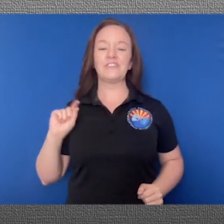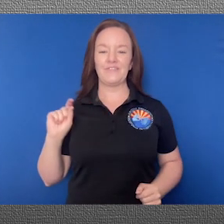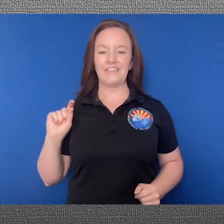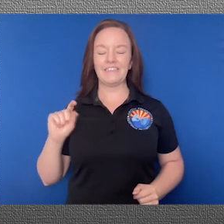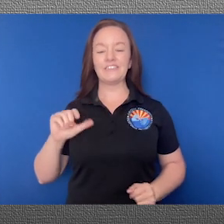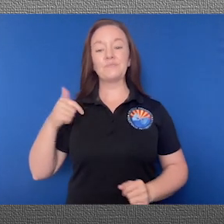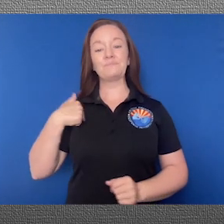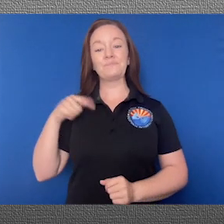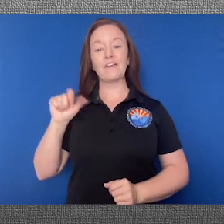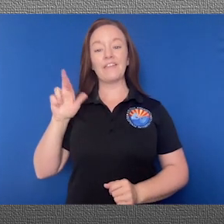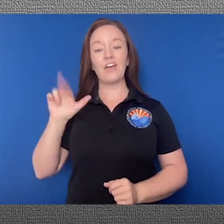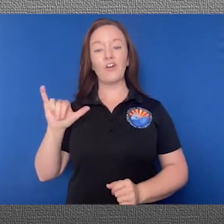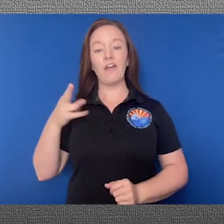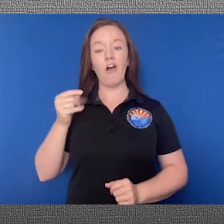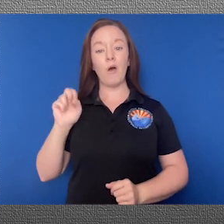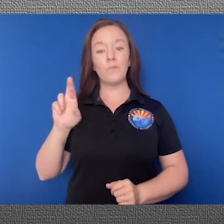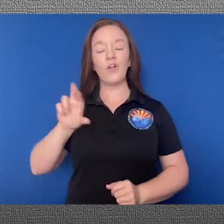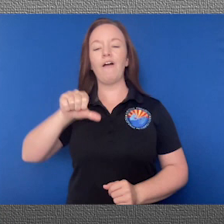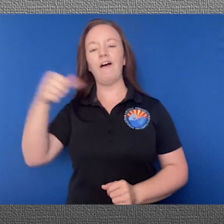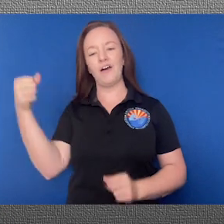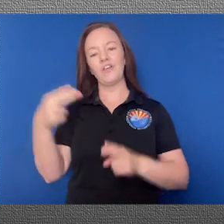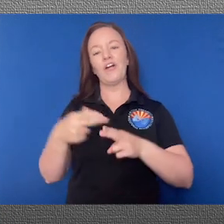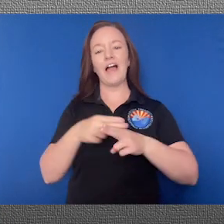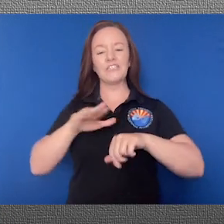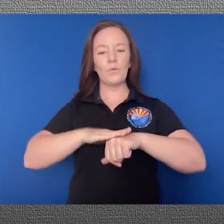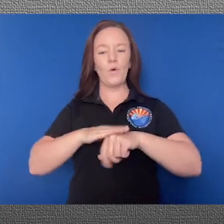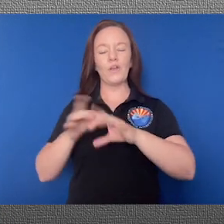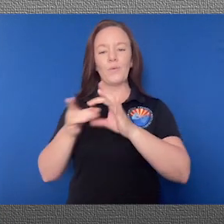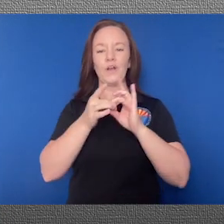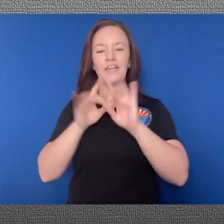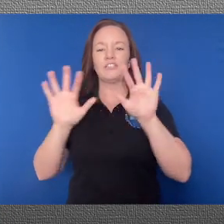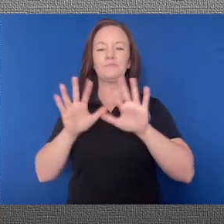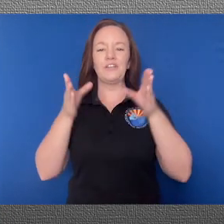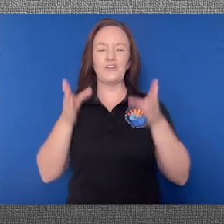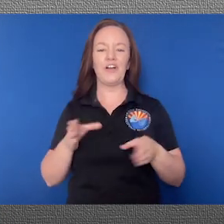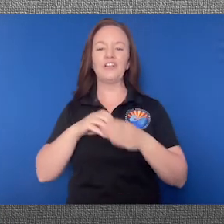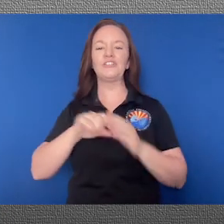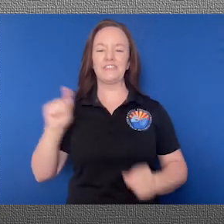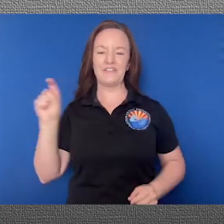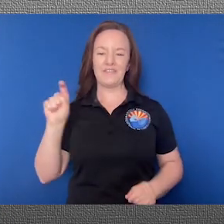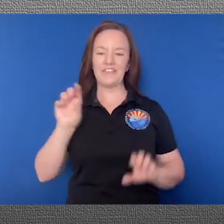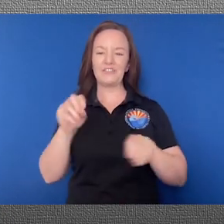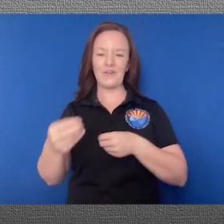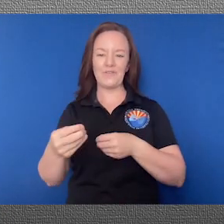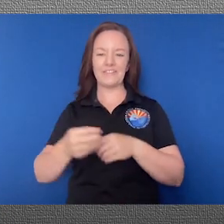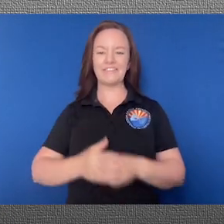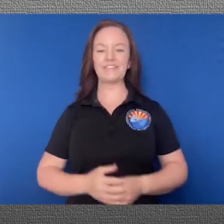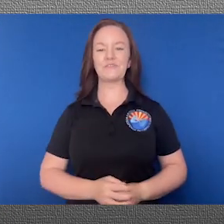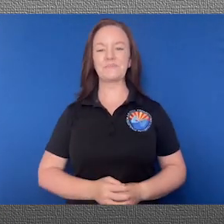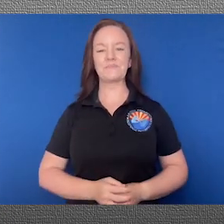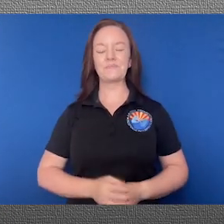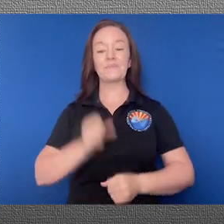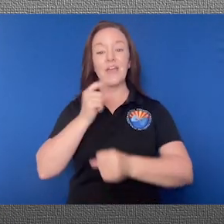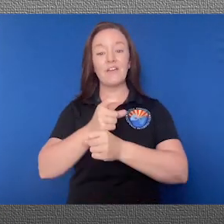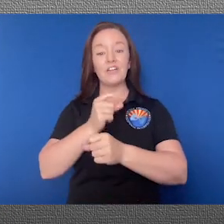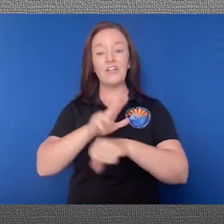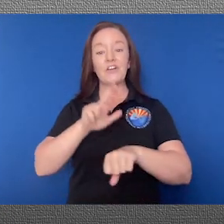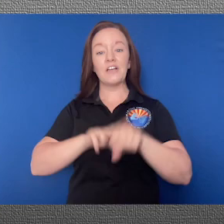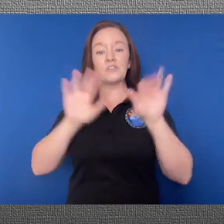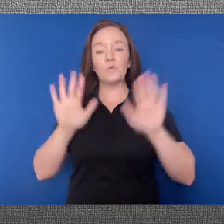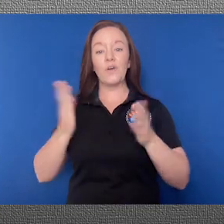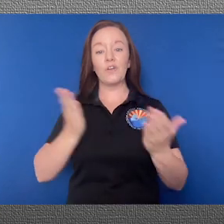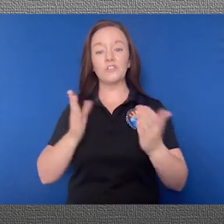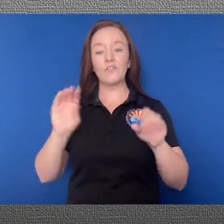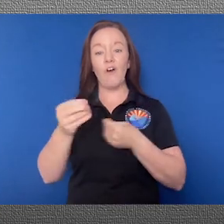I'm Larry Hopper, the other Acting Warning Coordination Meteorologist in the Phoenix National Weather Service office. Every year National Weather Service